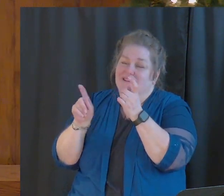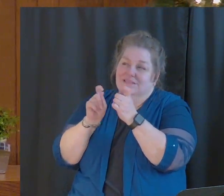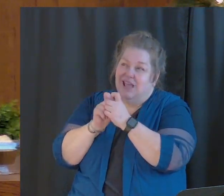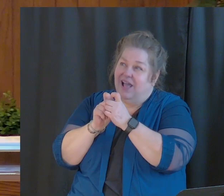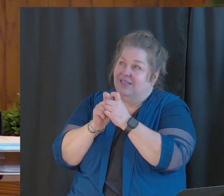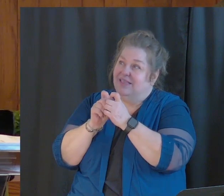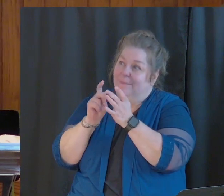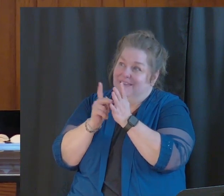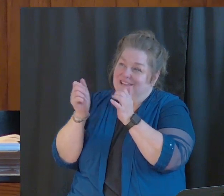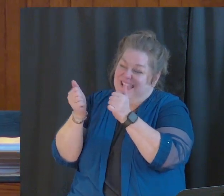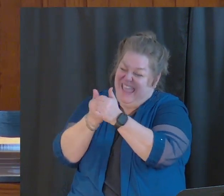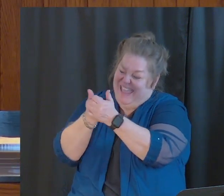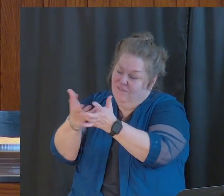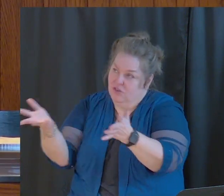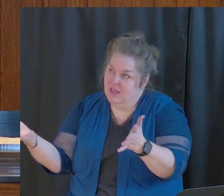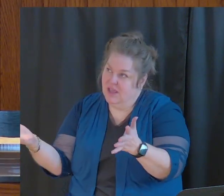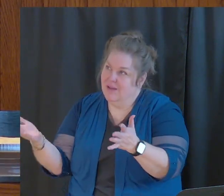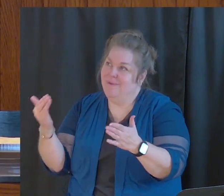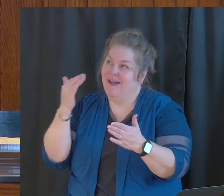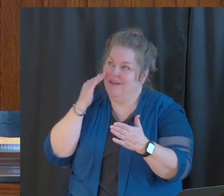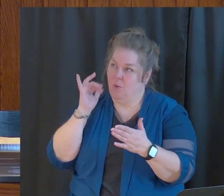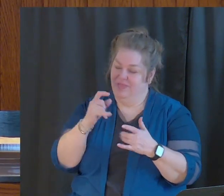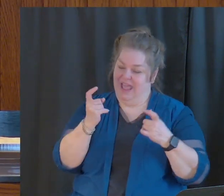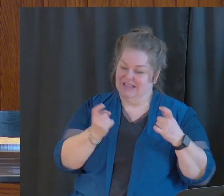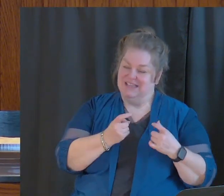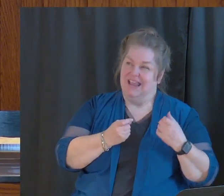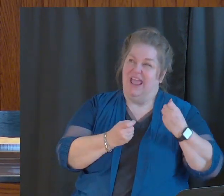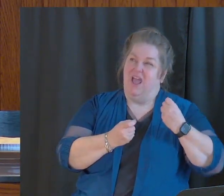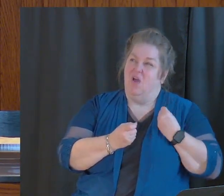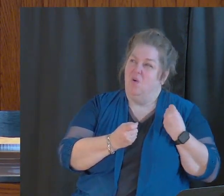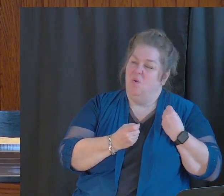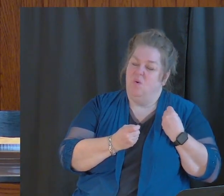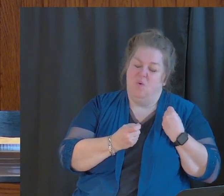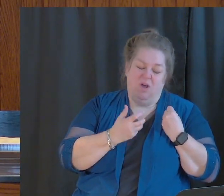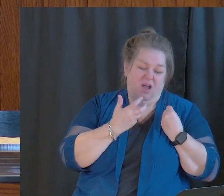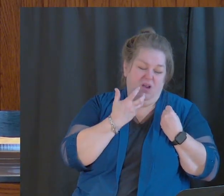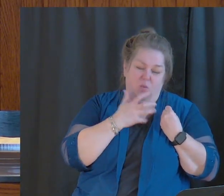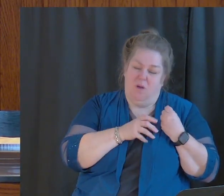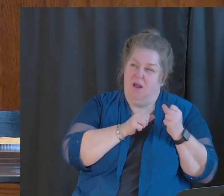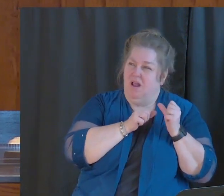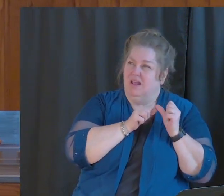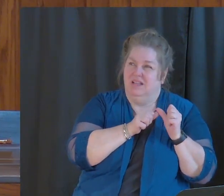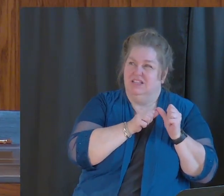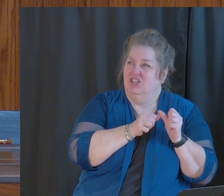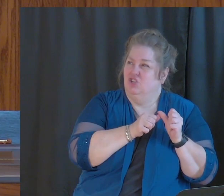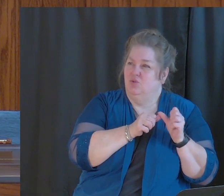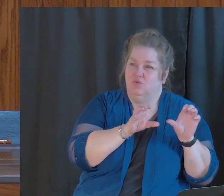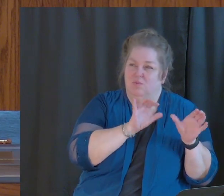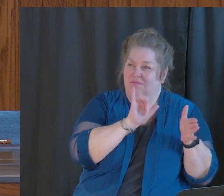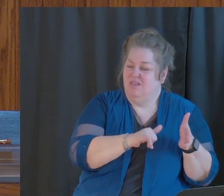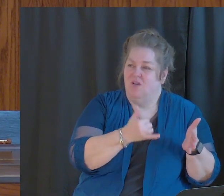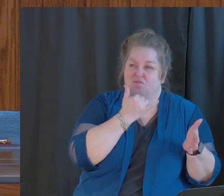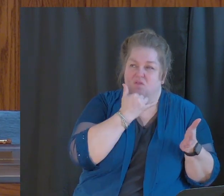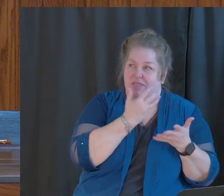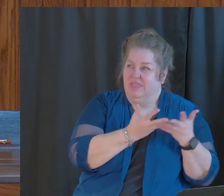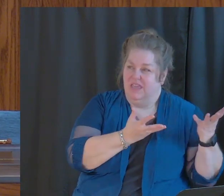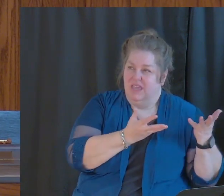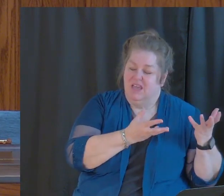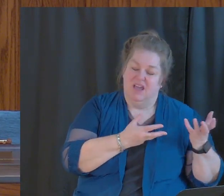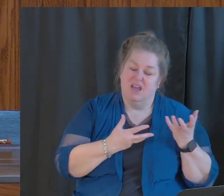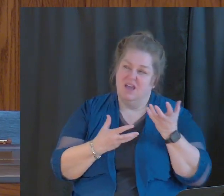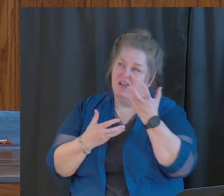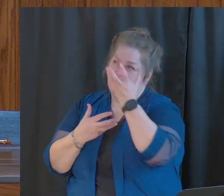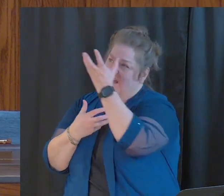completely today, but I am going to give you my life today and I'm going to follow you and do what you've asked me to do and